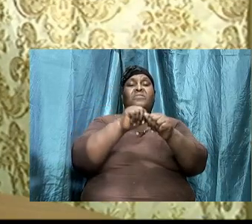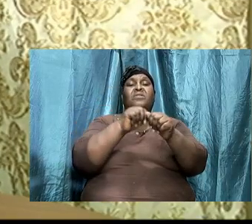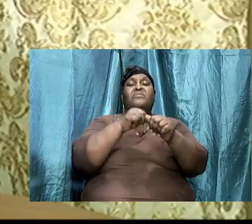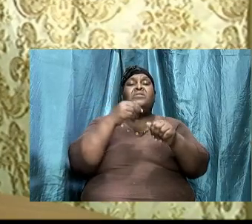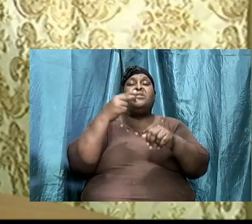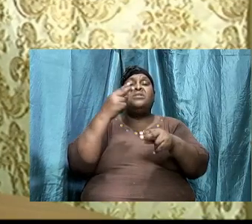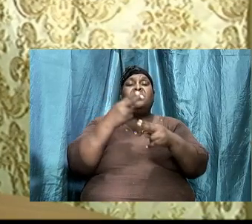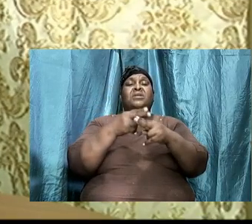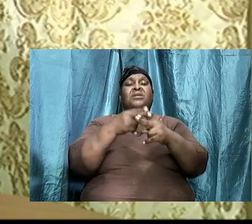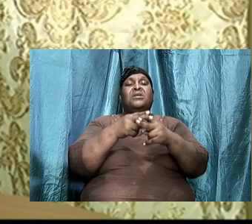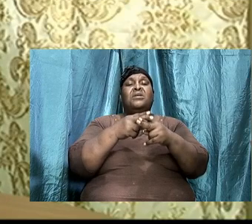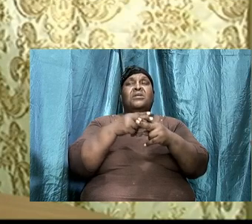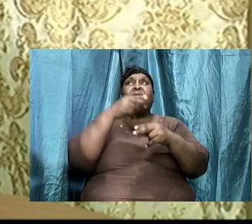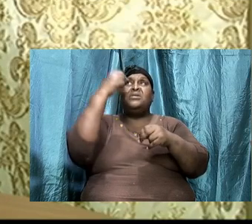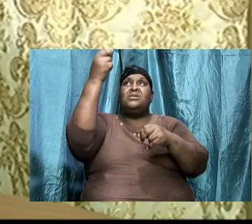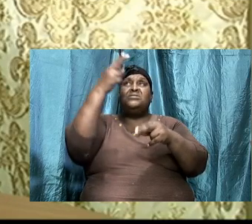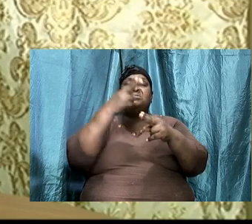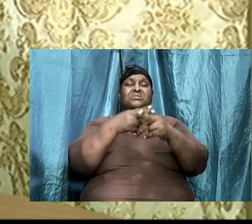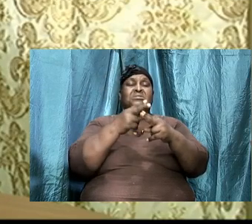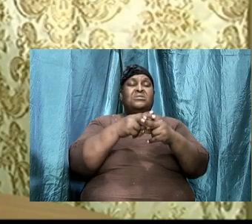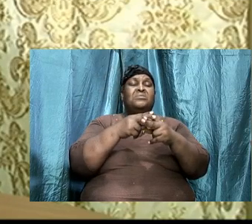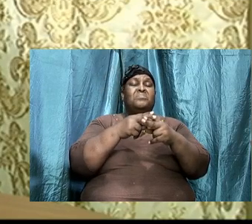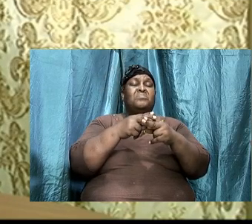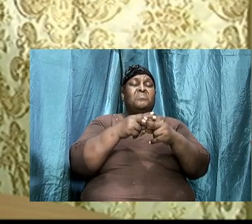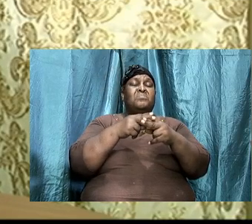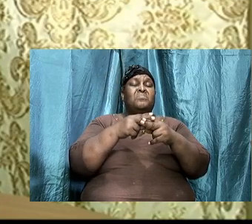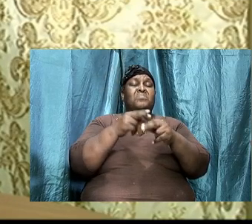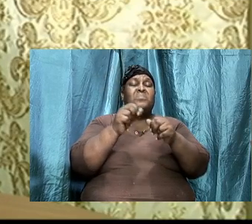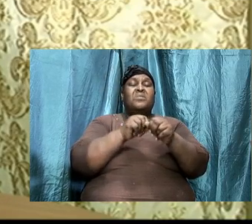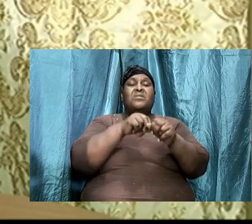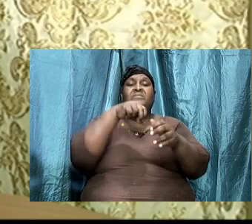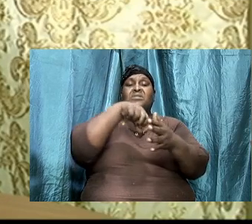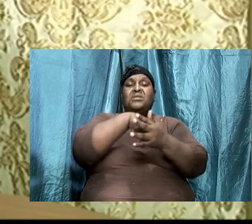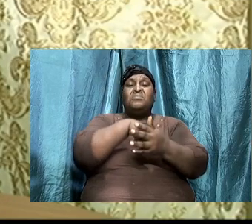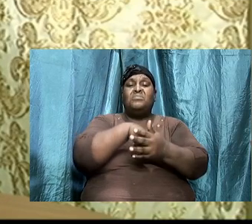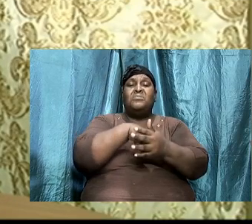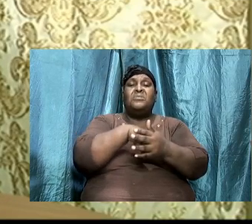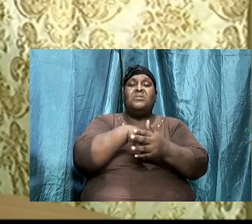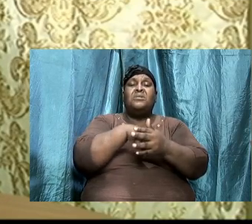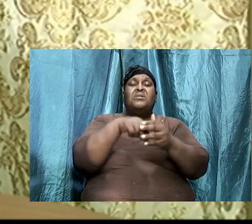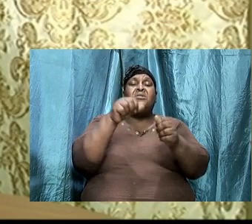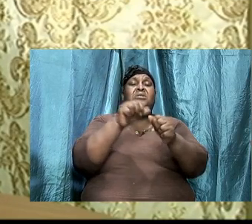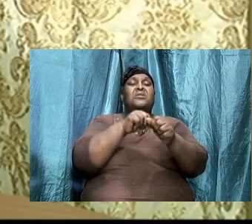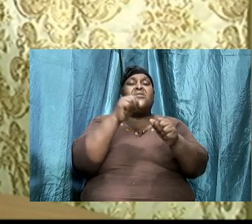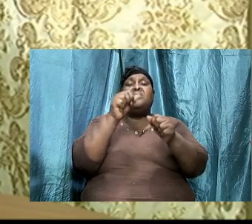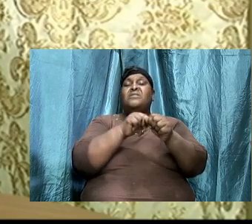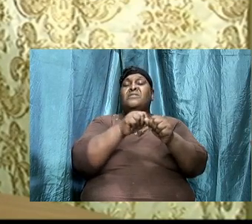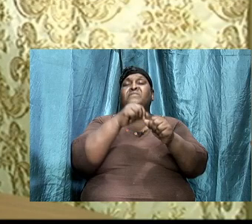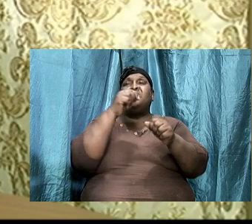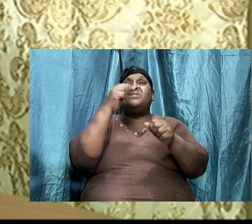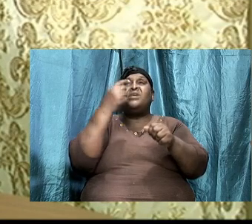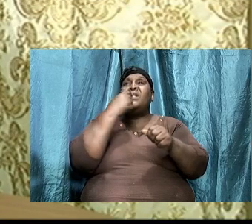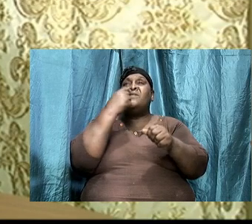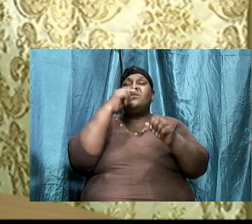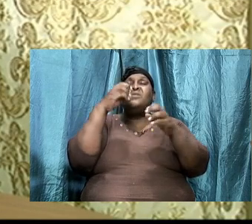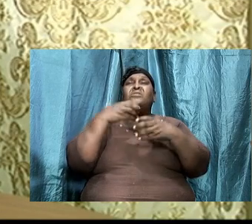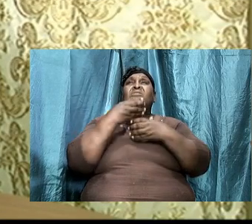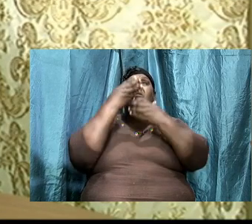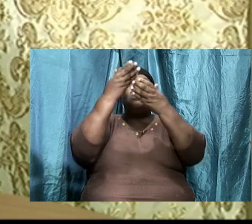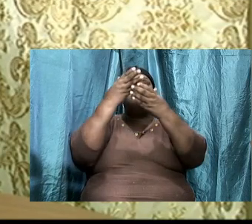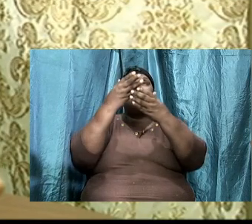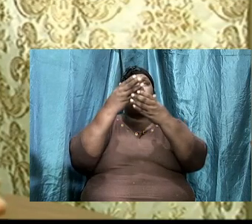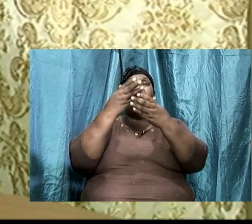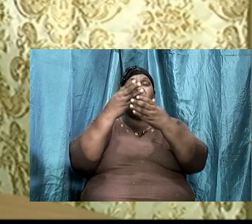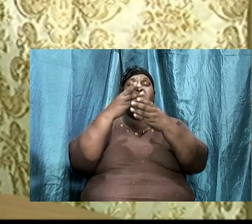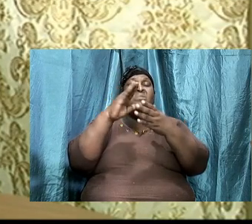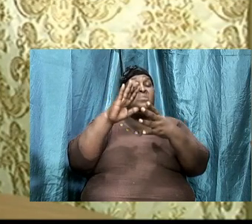name, the Bible says, every knee will have to bow and every tongue confess that Jesus Christ is Lord. So whether you are streaming from Jamaica, whether you